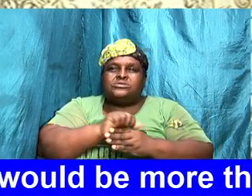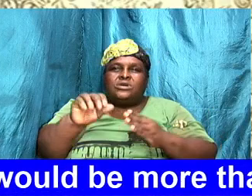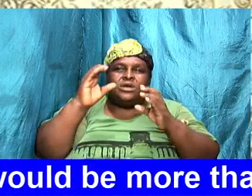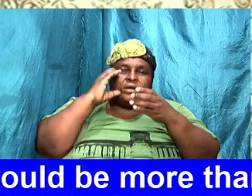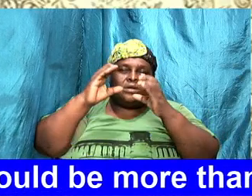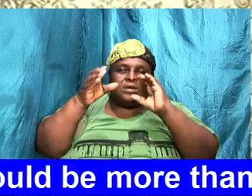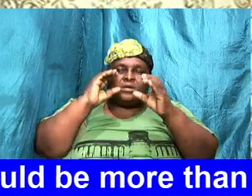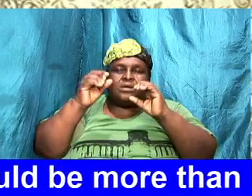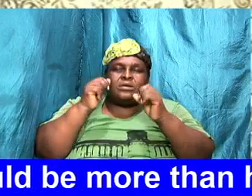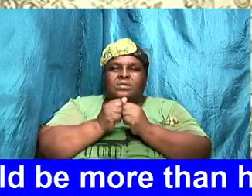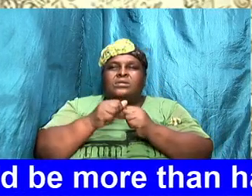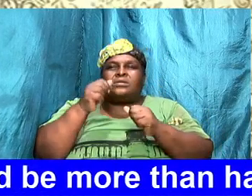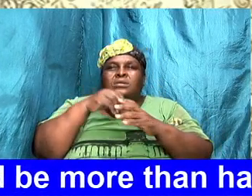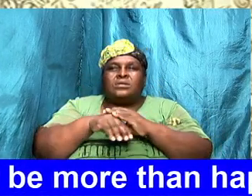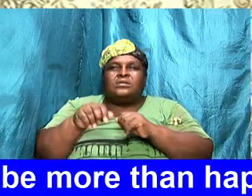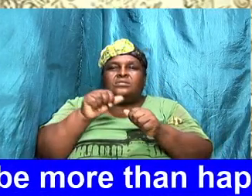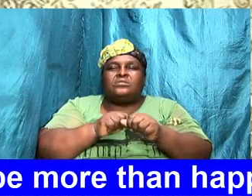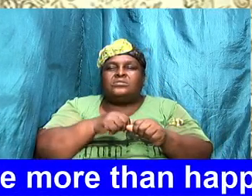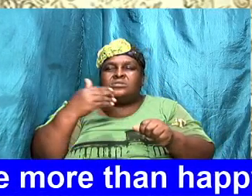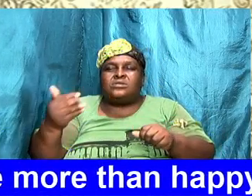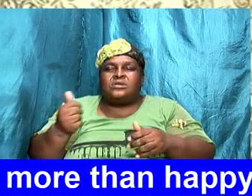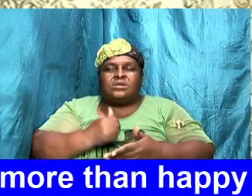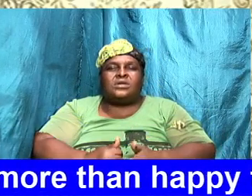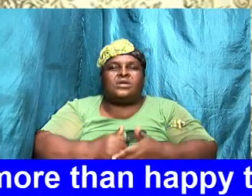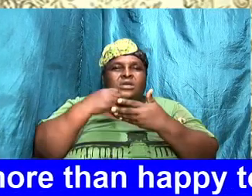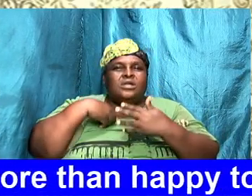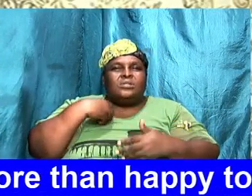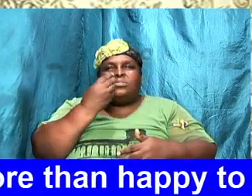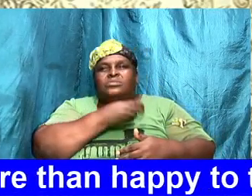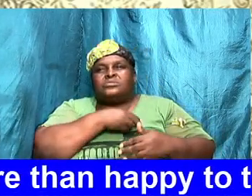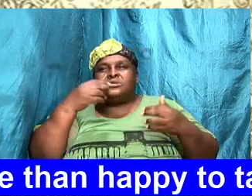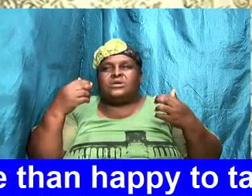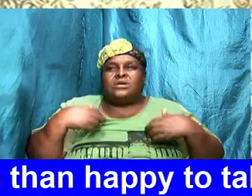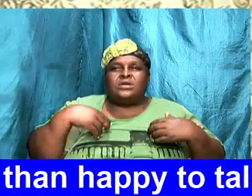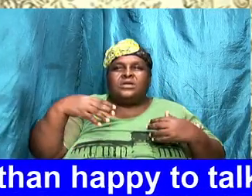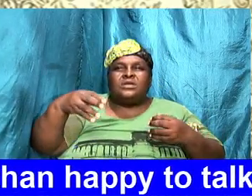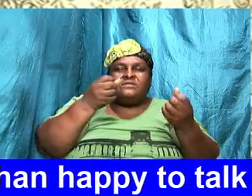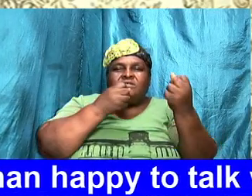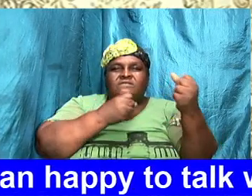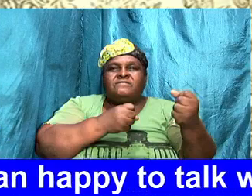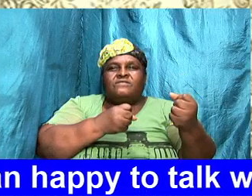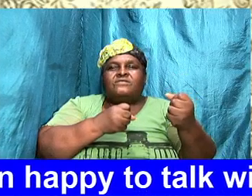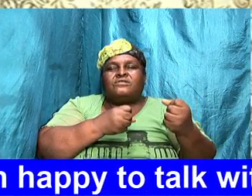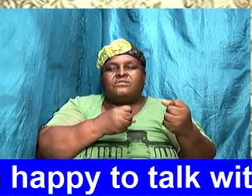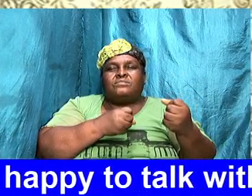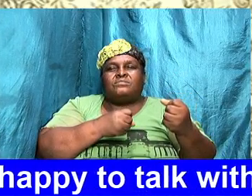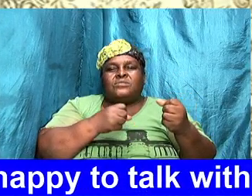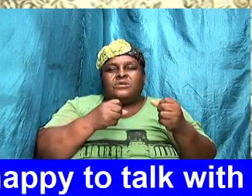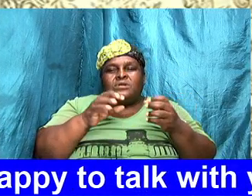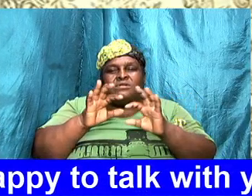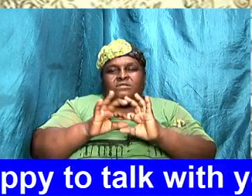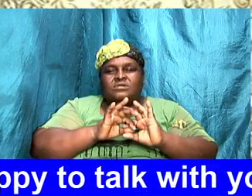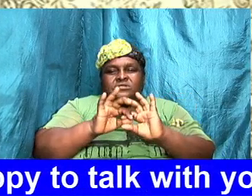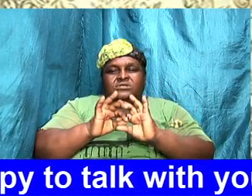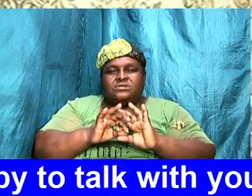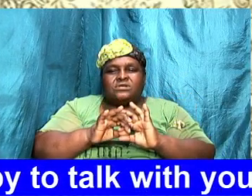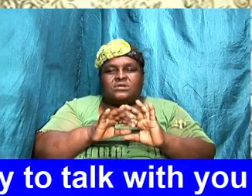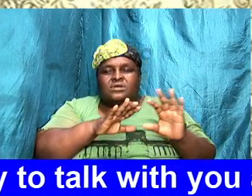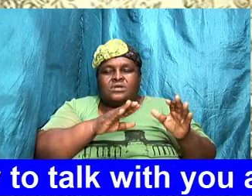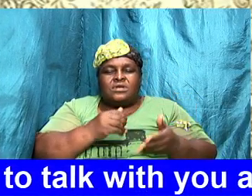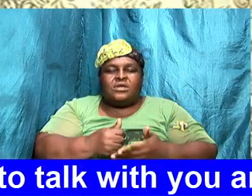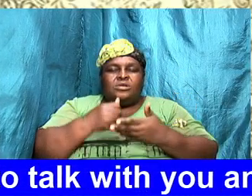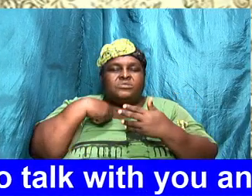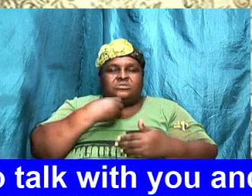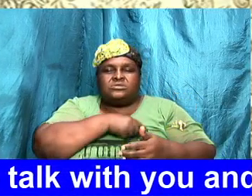communicating with each other help us to have a solid foundation and help us not to leave you